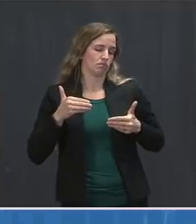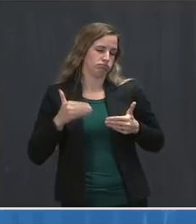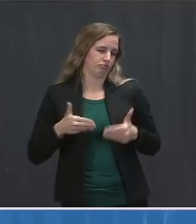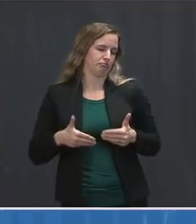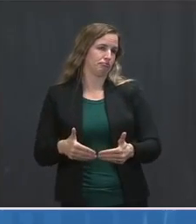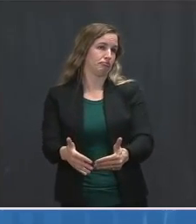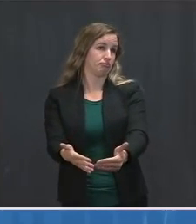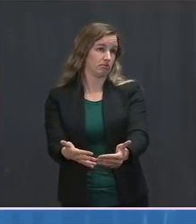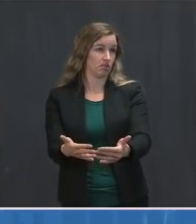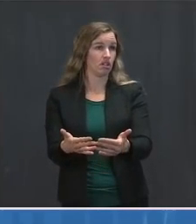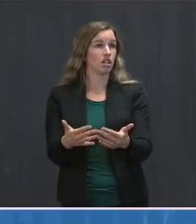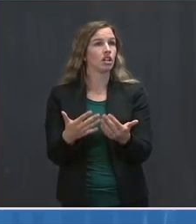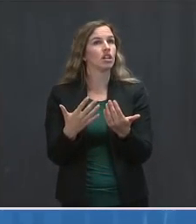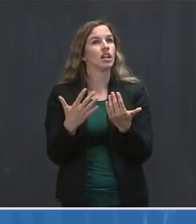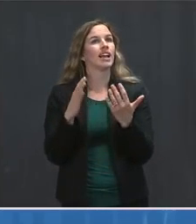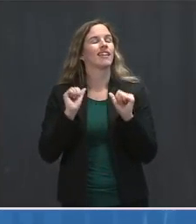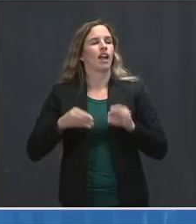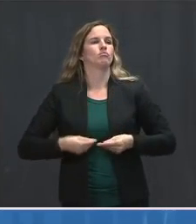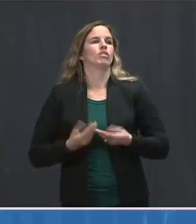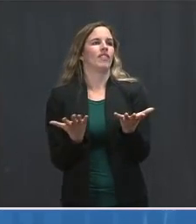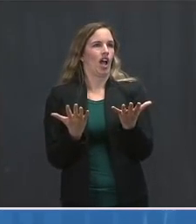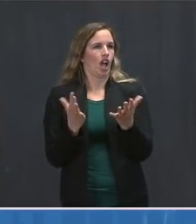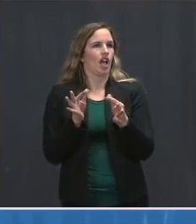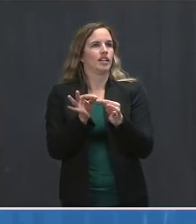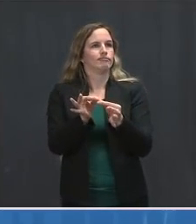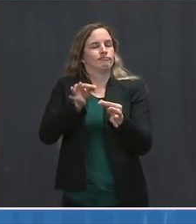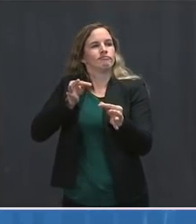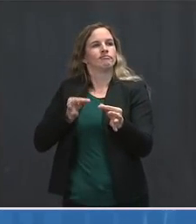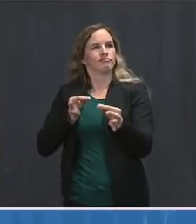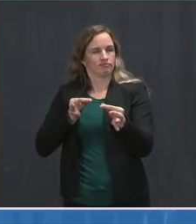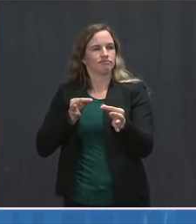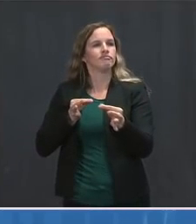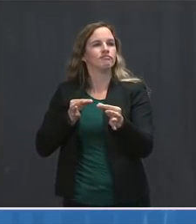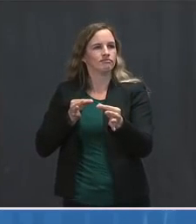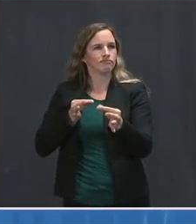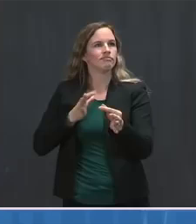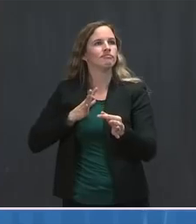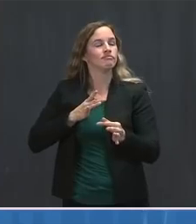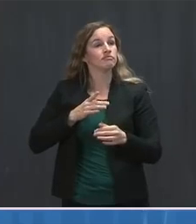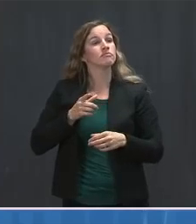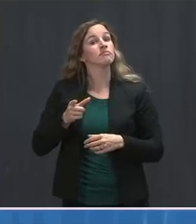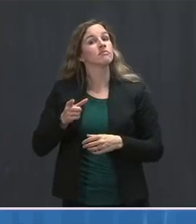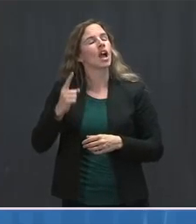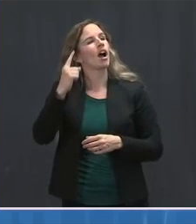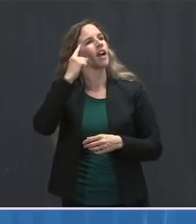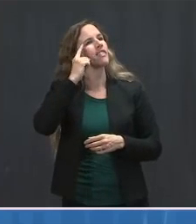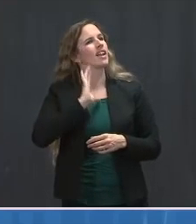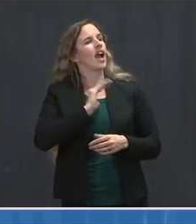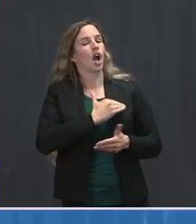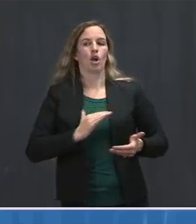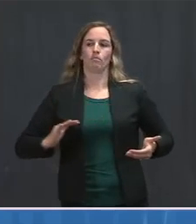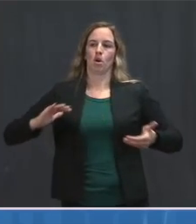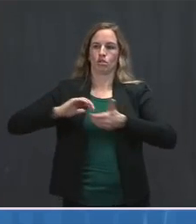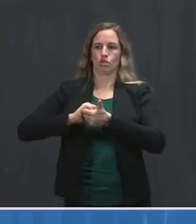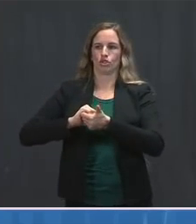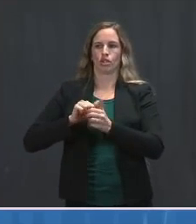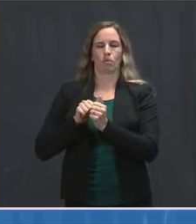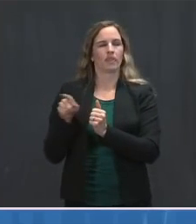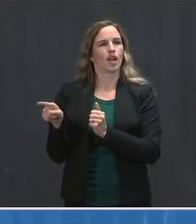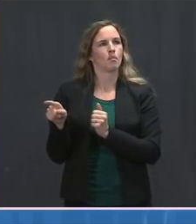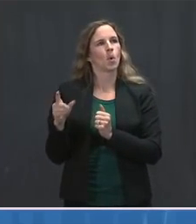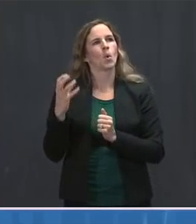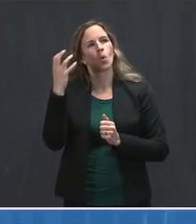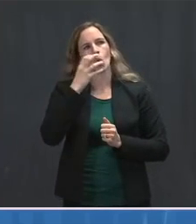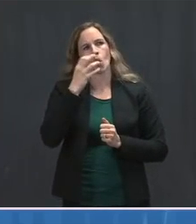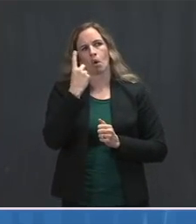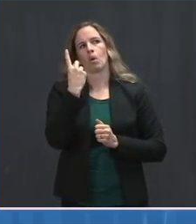of when they'll be able to deliver vaccines. And I think our partnership with them is one of